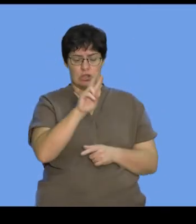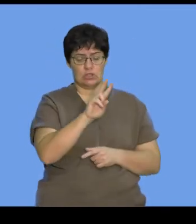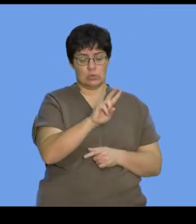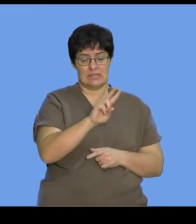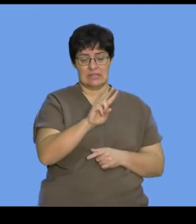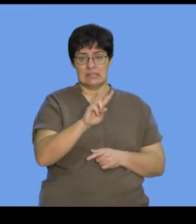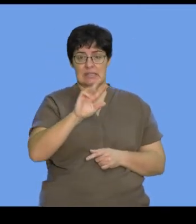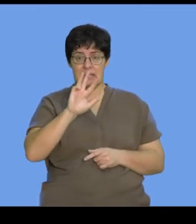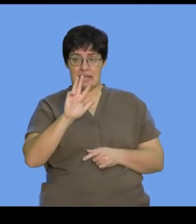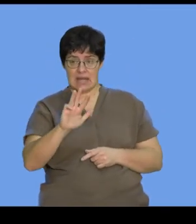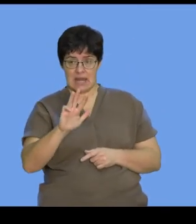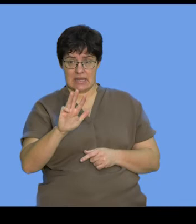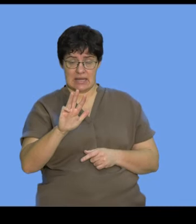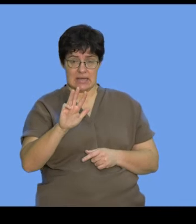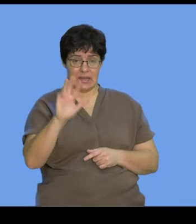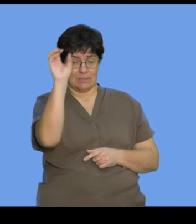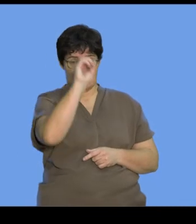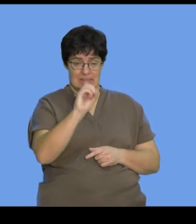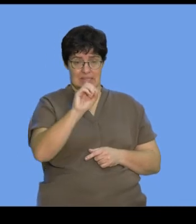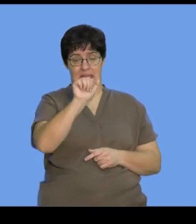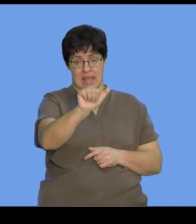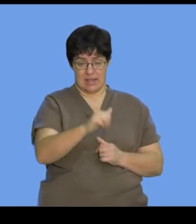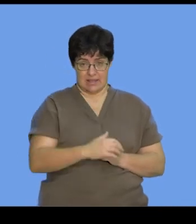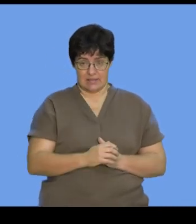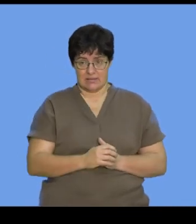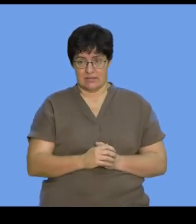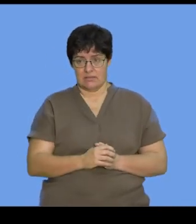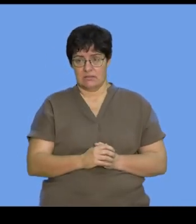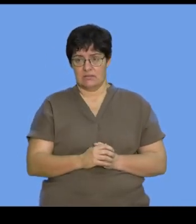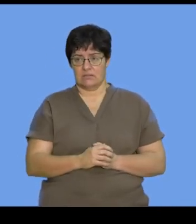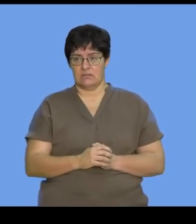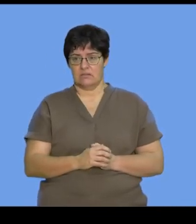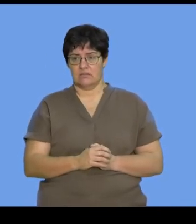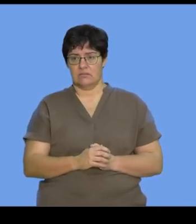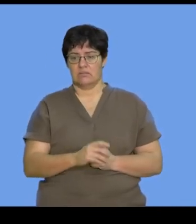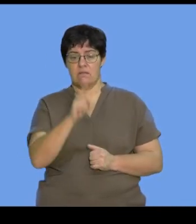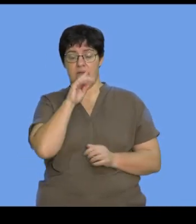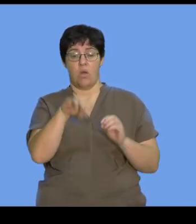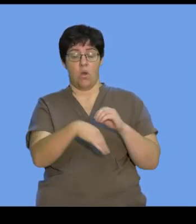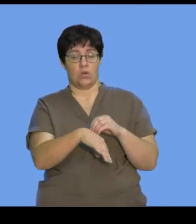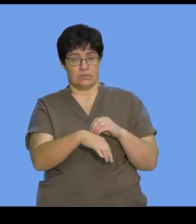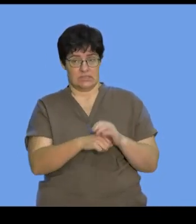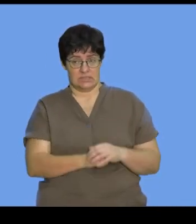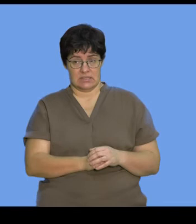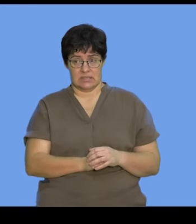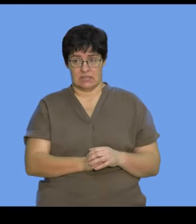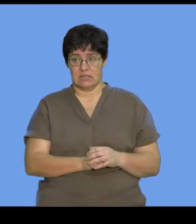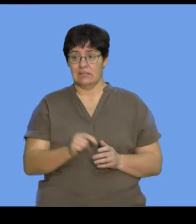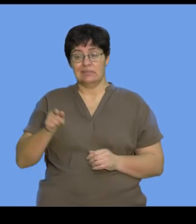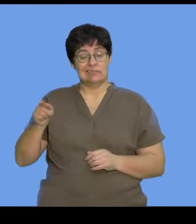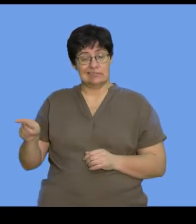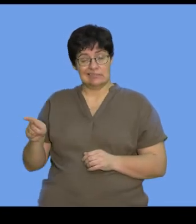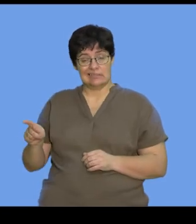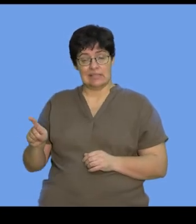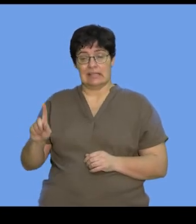adenine is illustrated as 29%. If we look at the octopus, and that's given to us